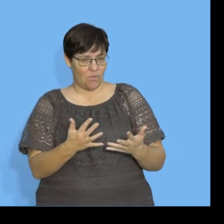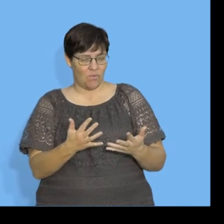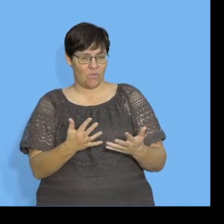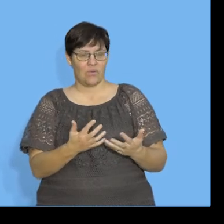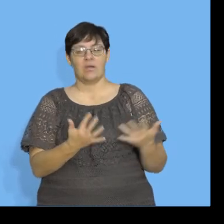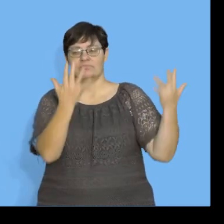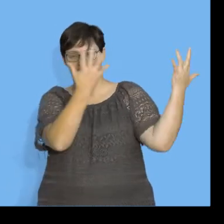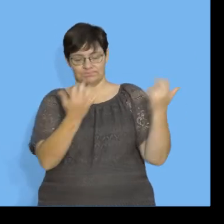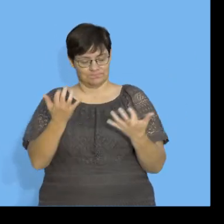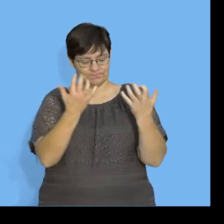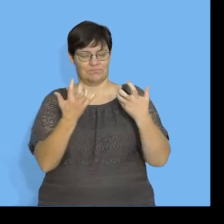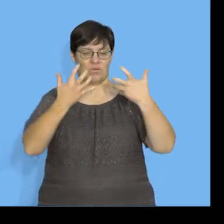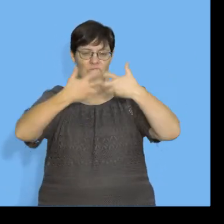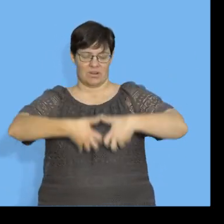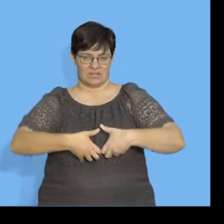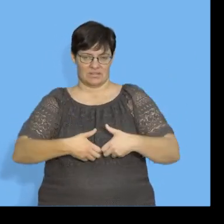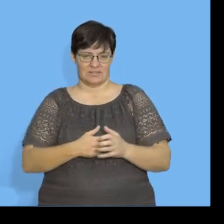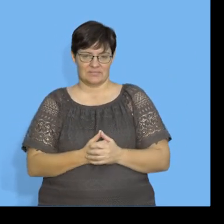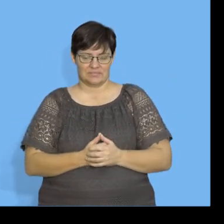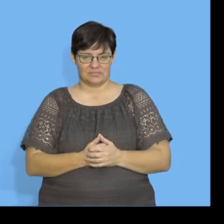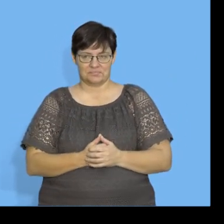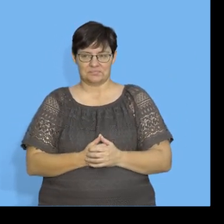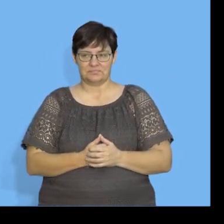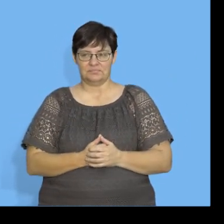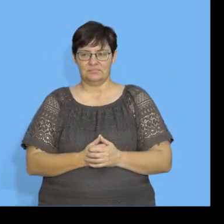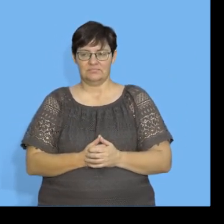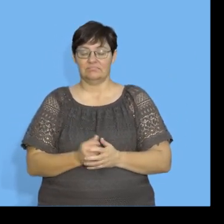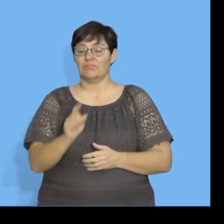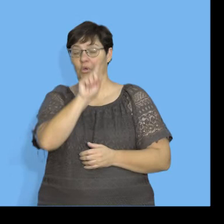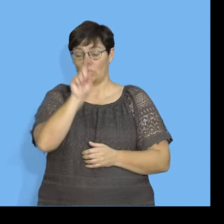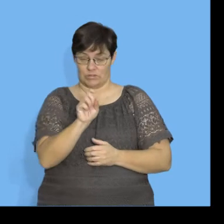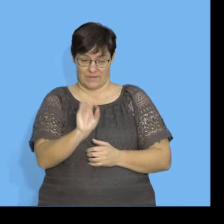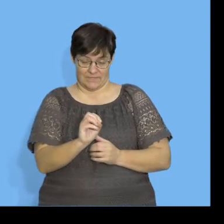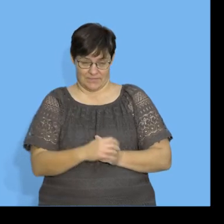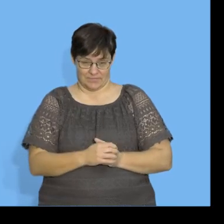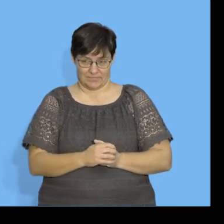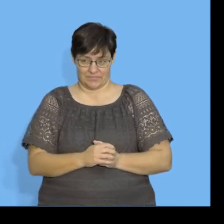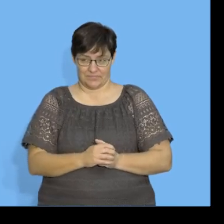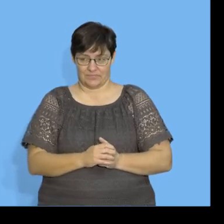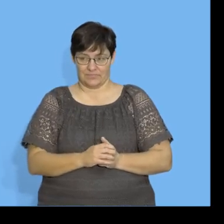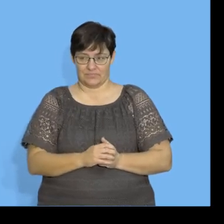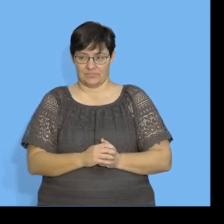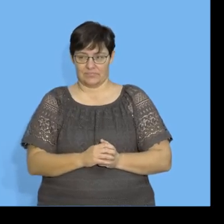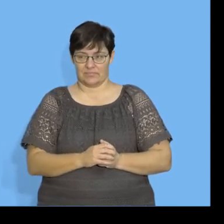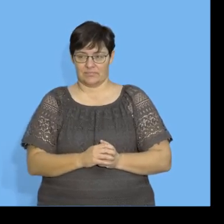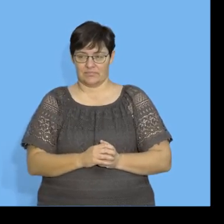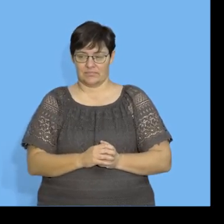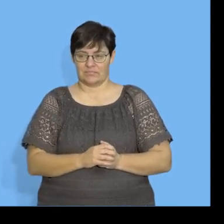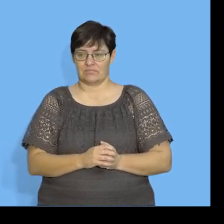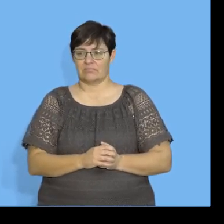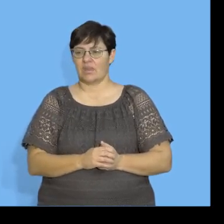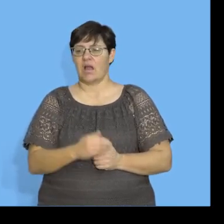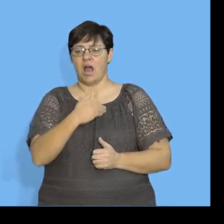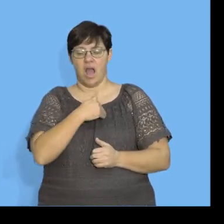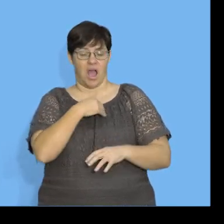correlation coefficient. So we have a question here. So a cardiologist